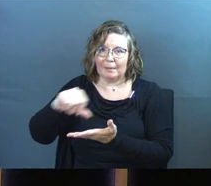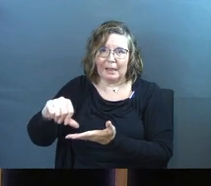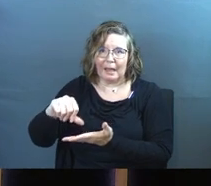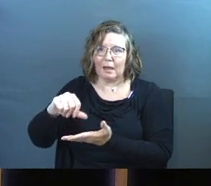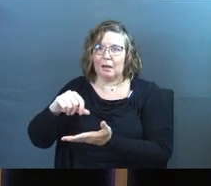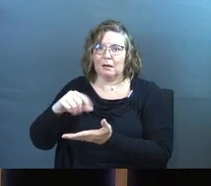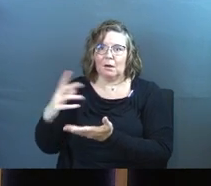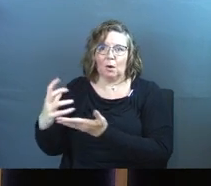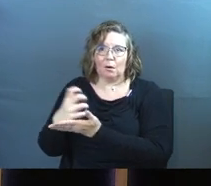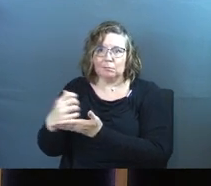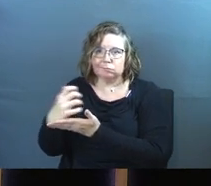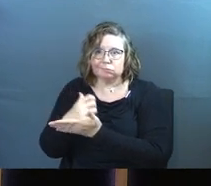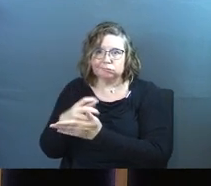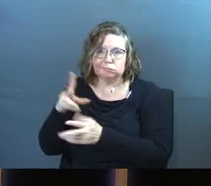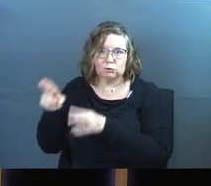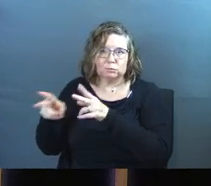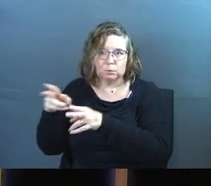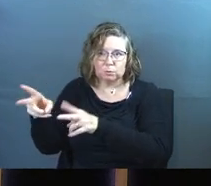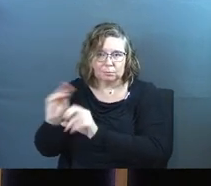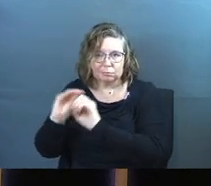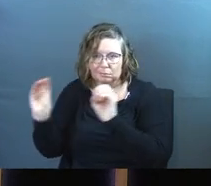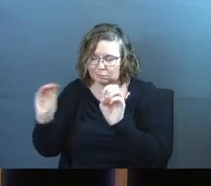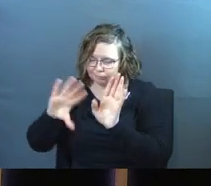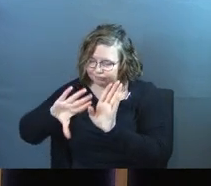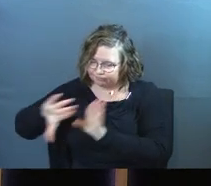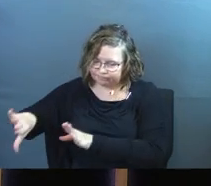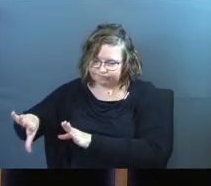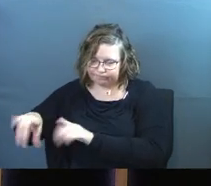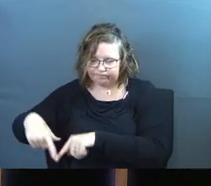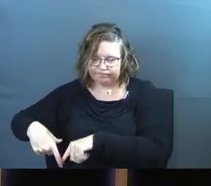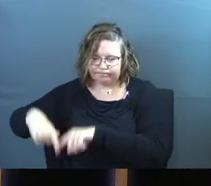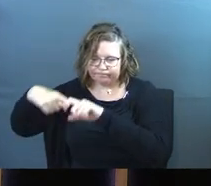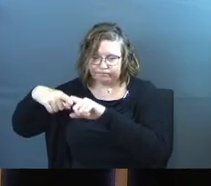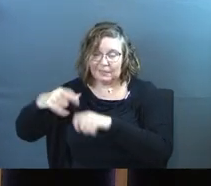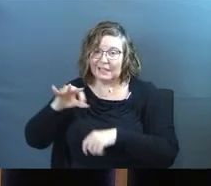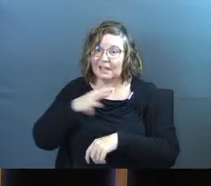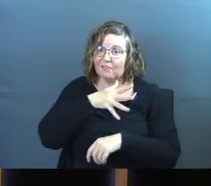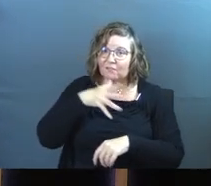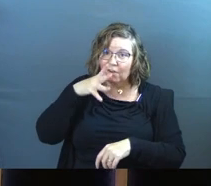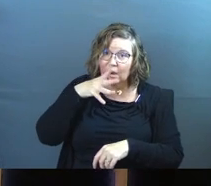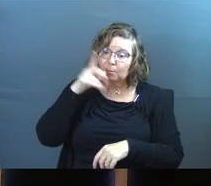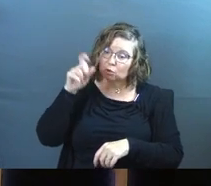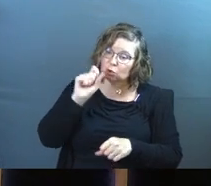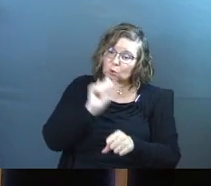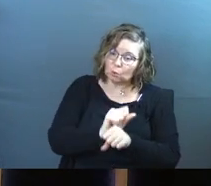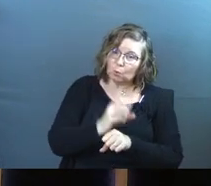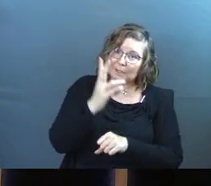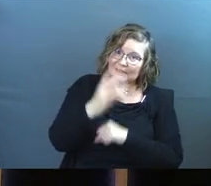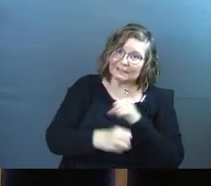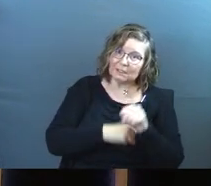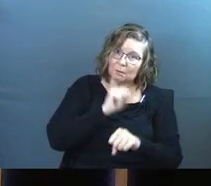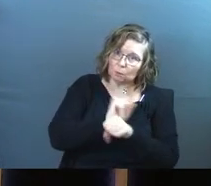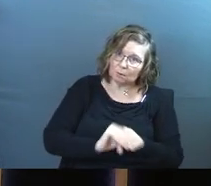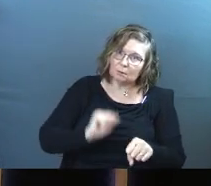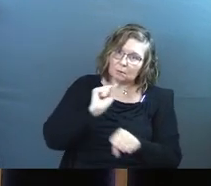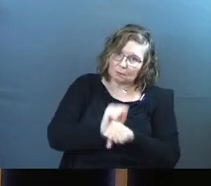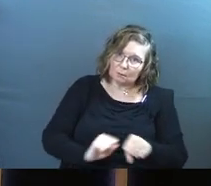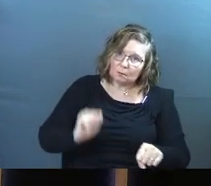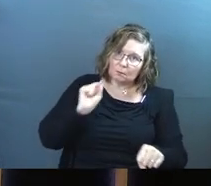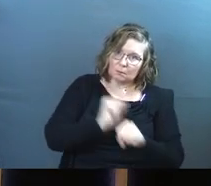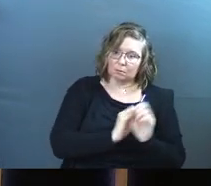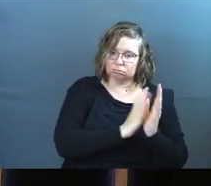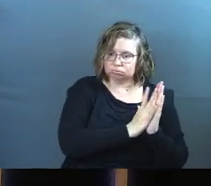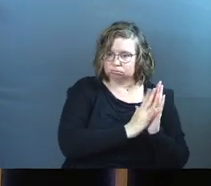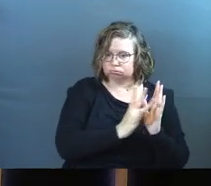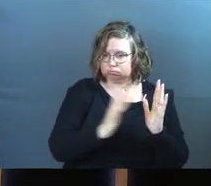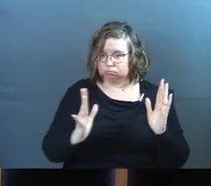fields or prune your vineyards during that time. If you're a farmer, you get to work. And you should work six years. By the way,